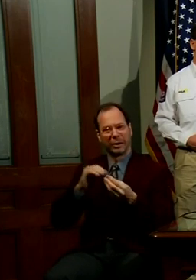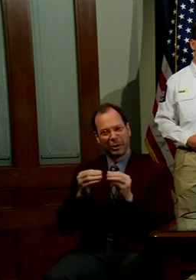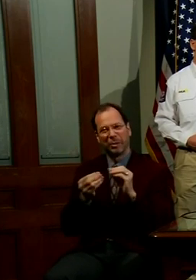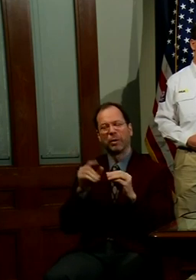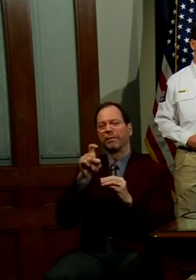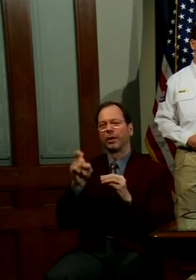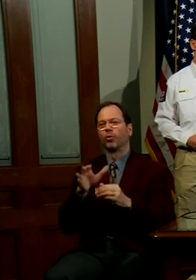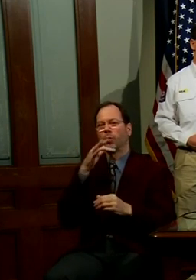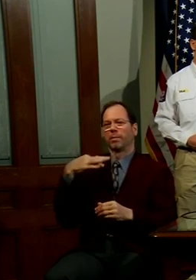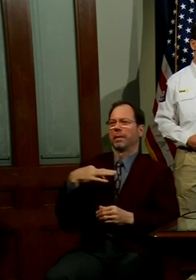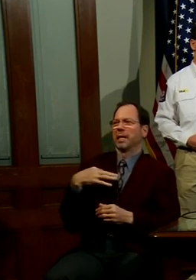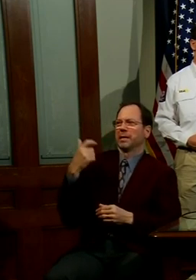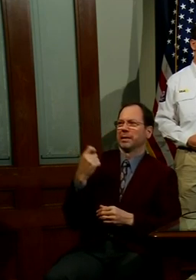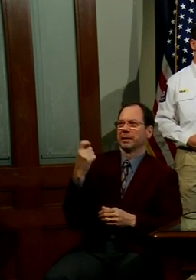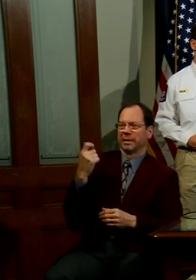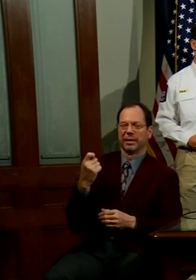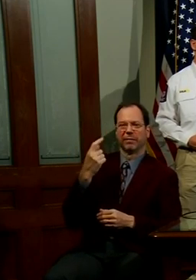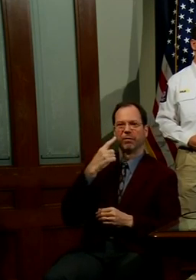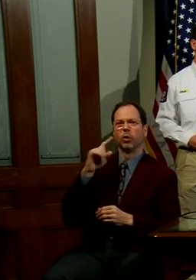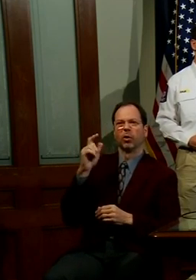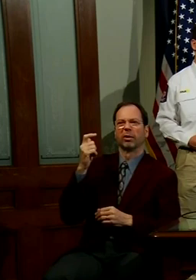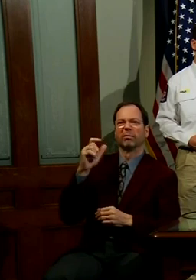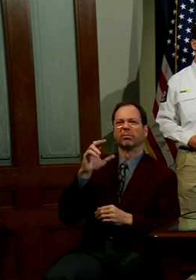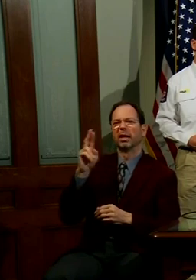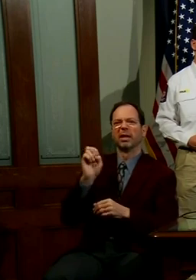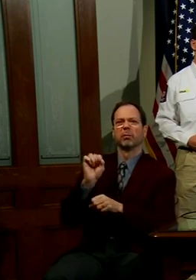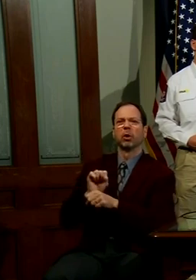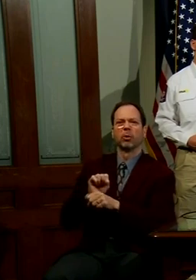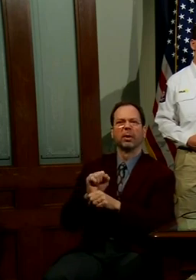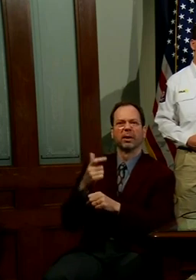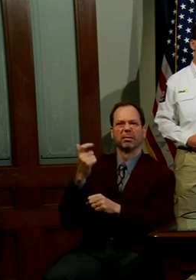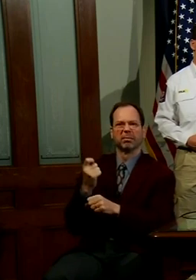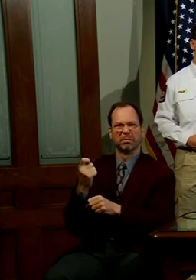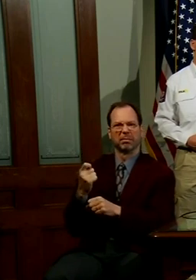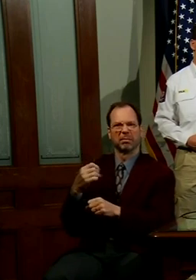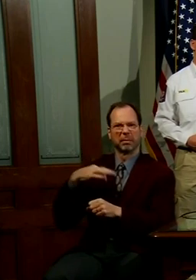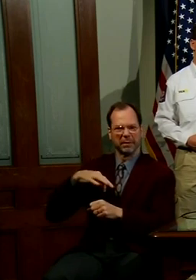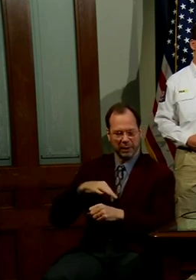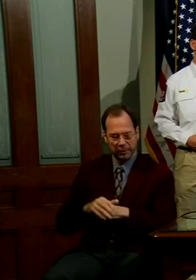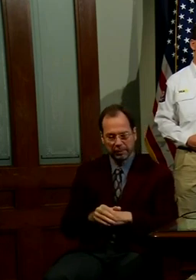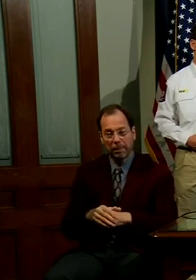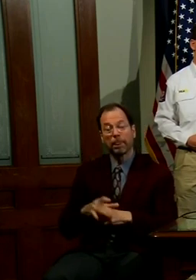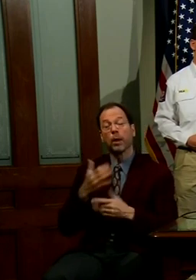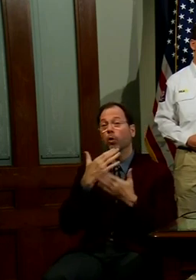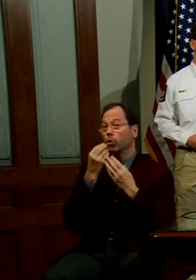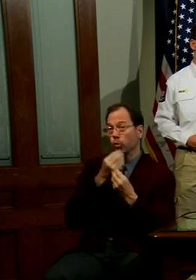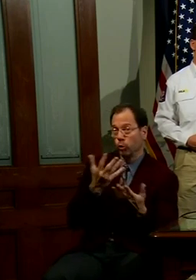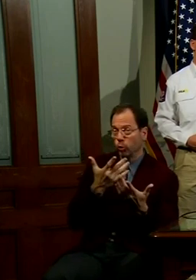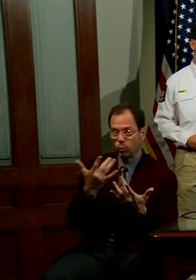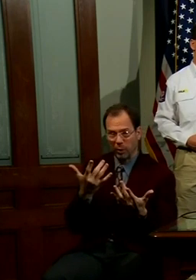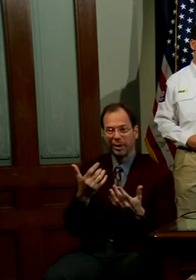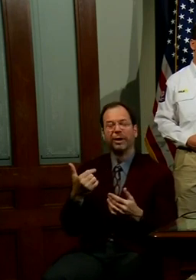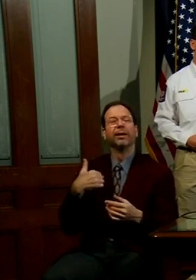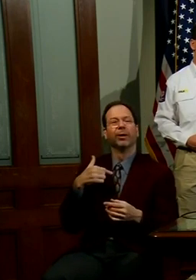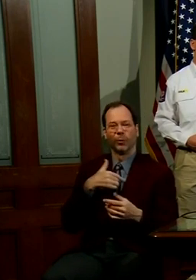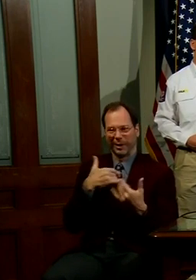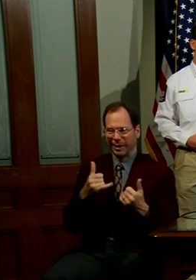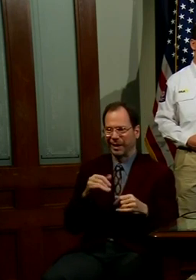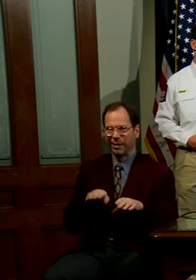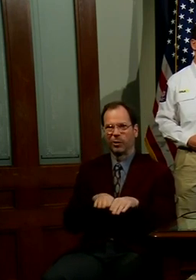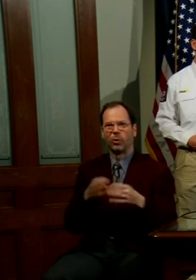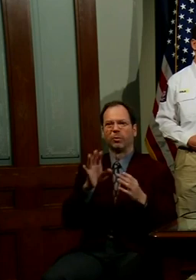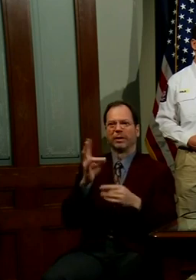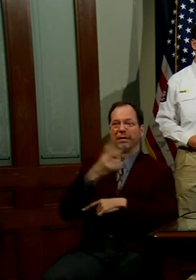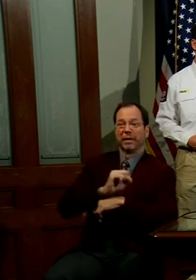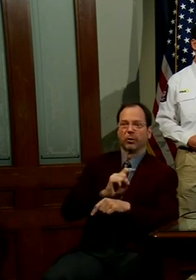applied for unemployment benefits. The good news is with the additional hours working seven days a week,